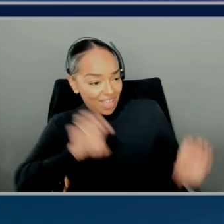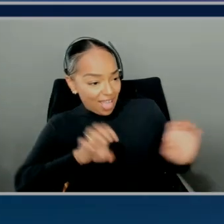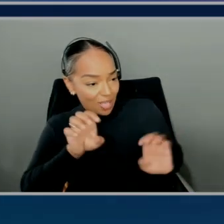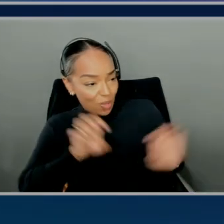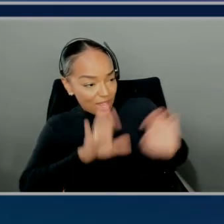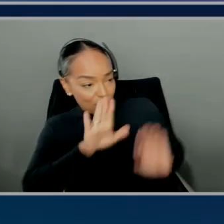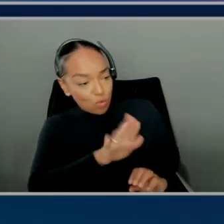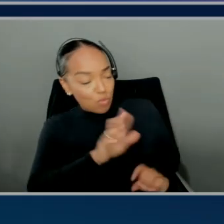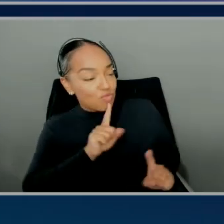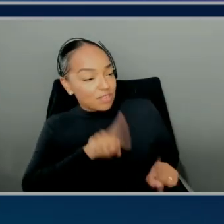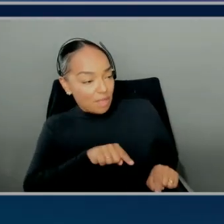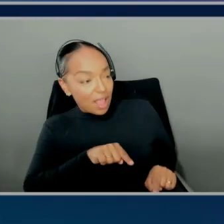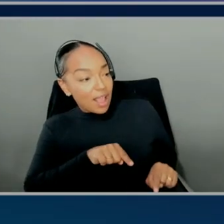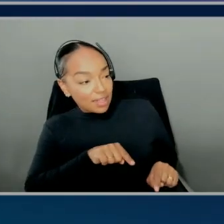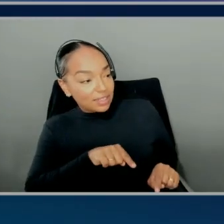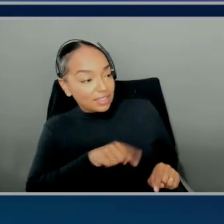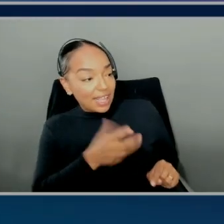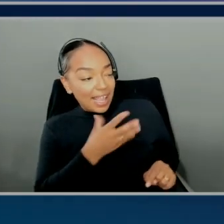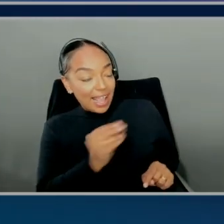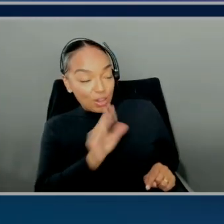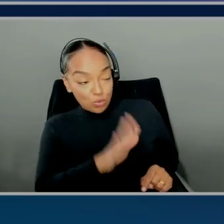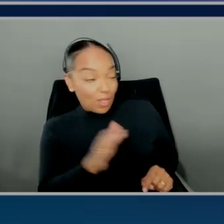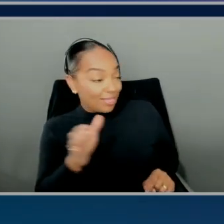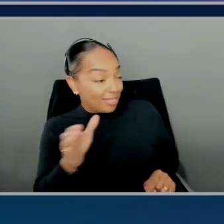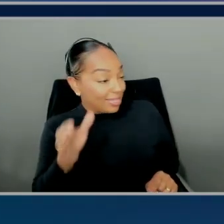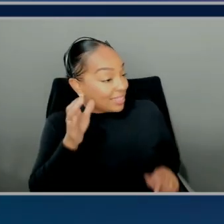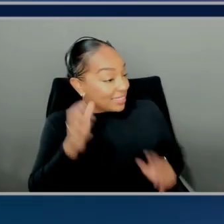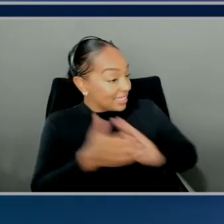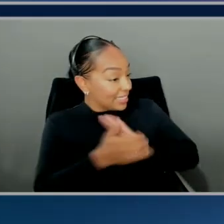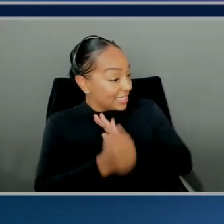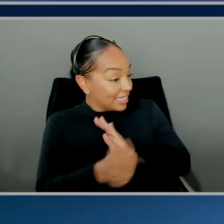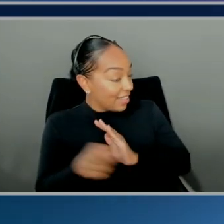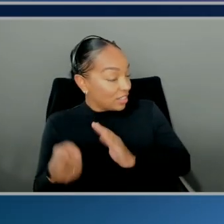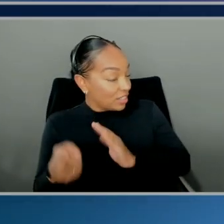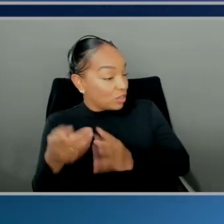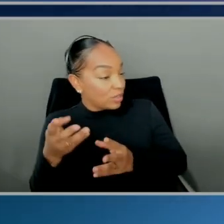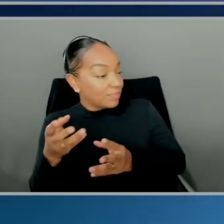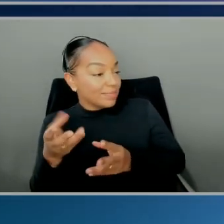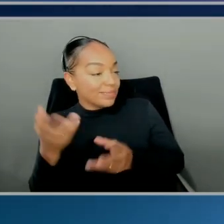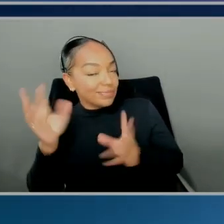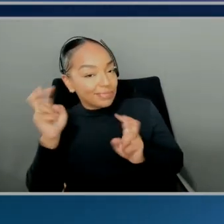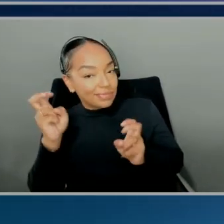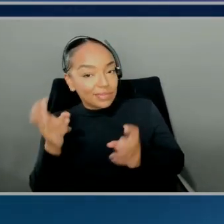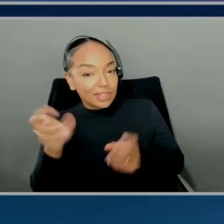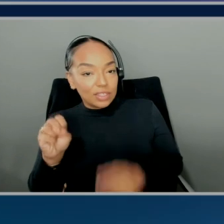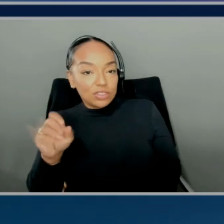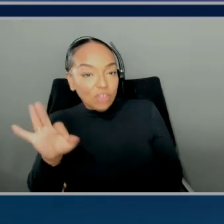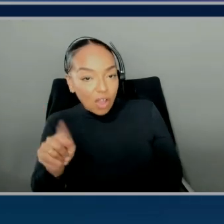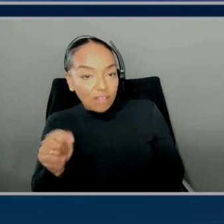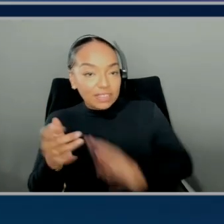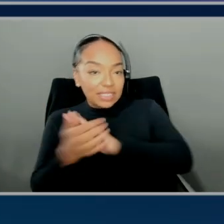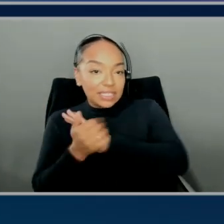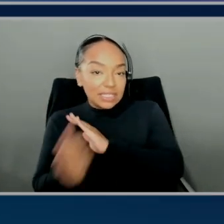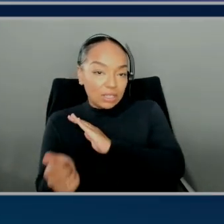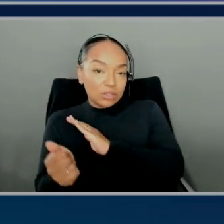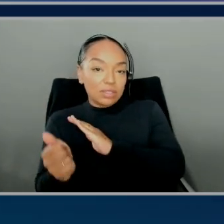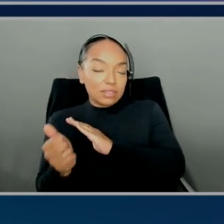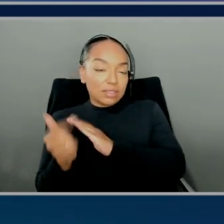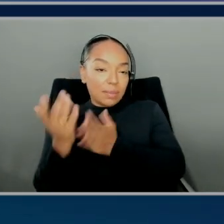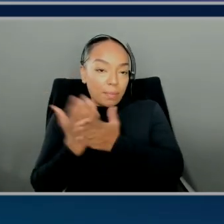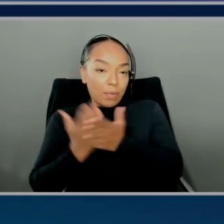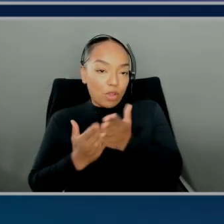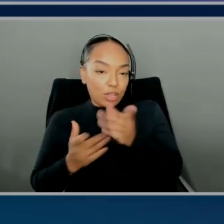and your listening skills. This is the soft skills portion of AWS Simular. Absolutely. This is what I, like,